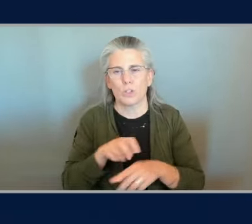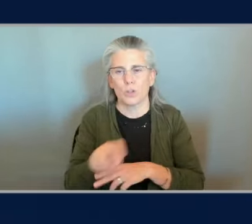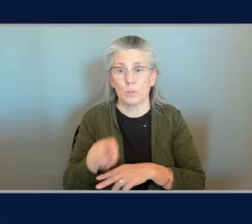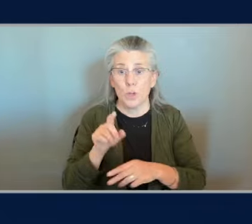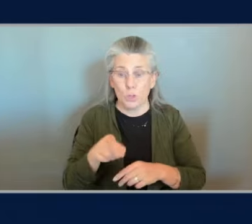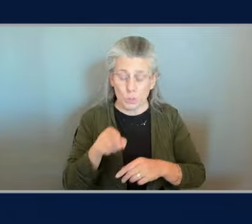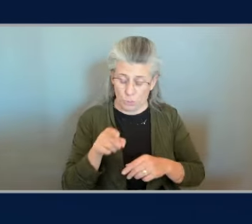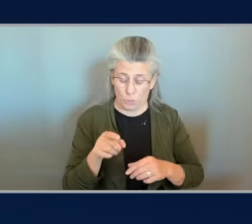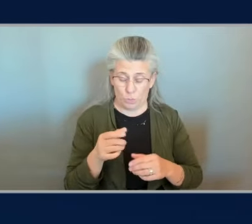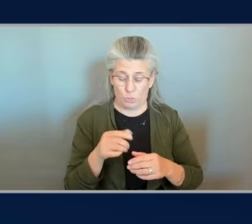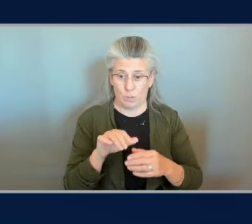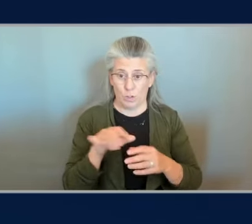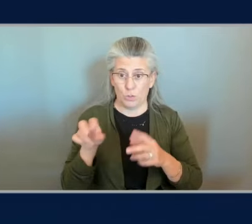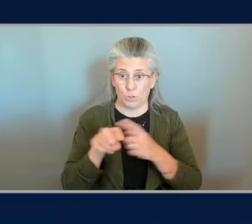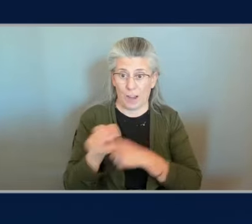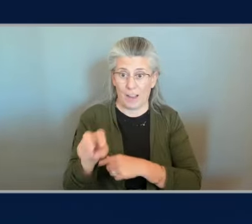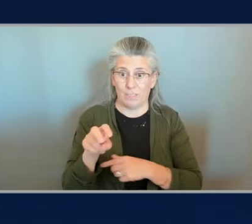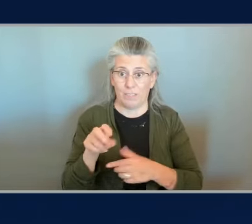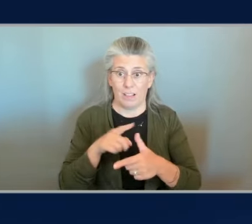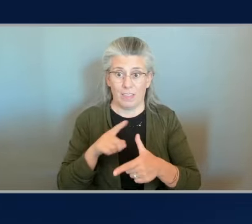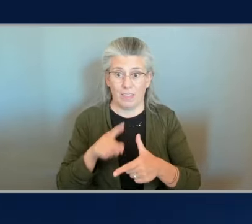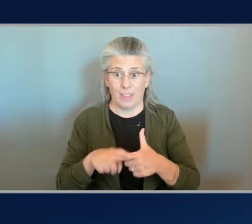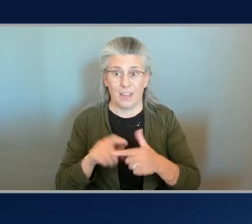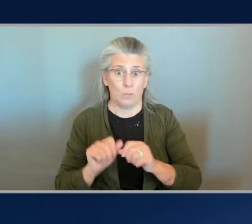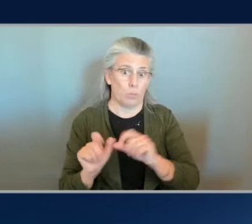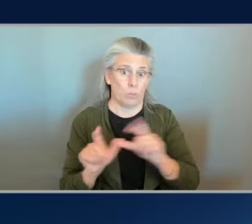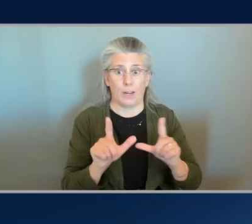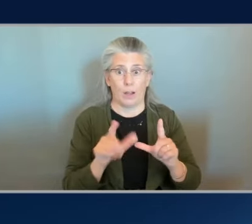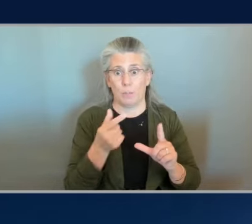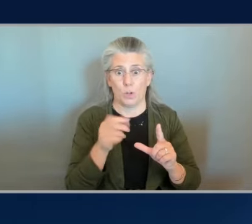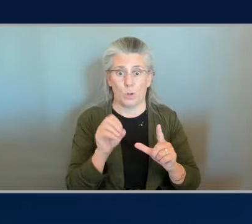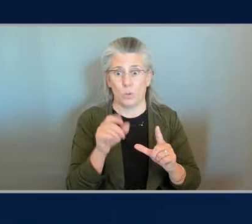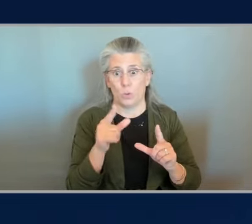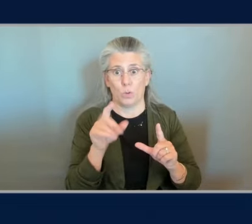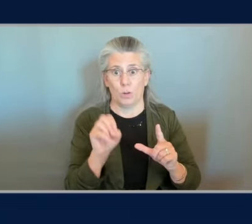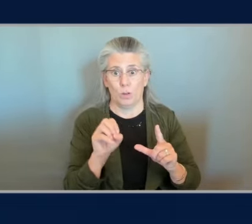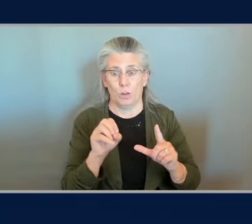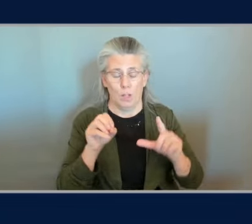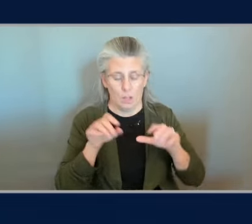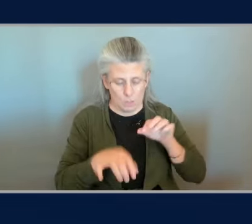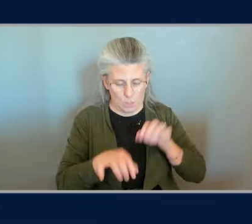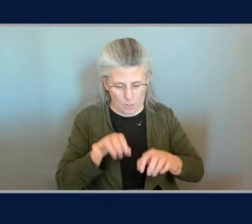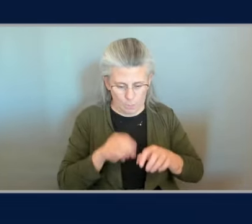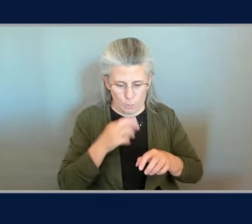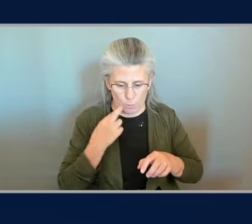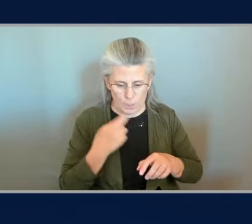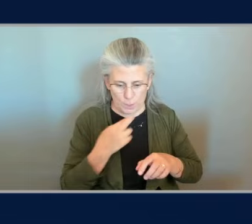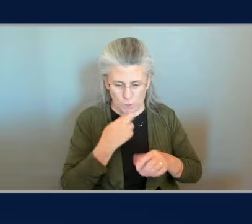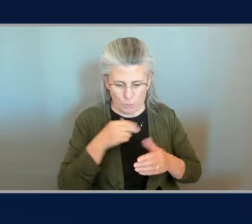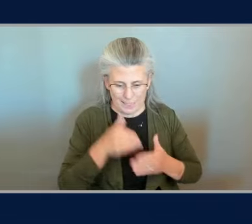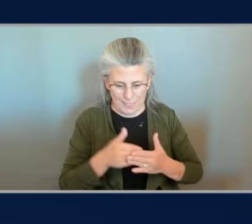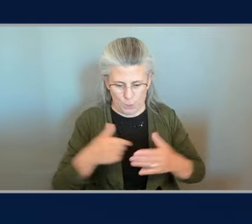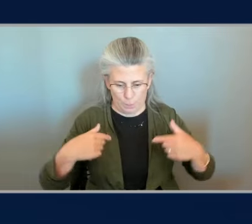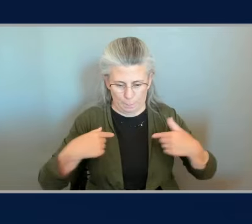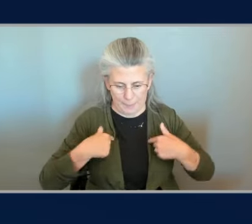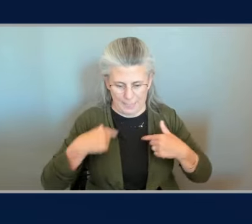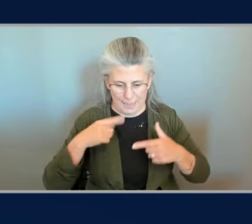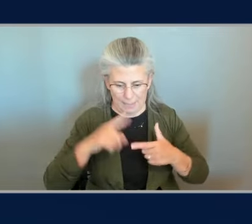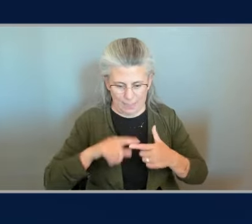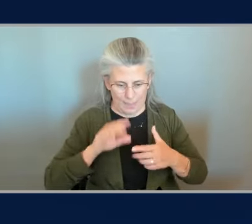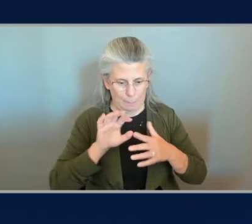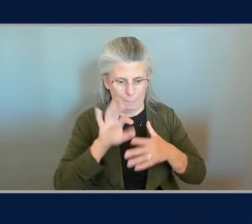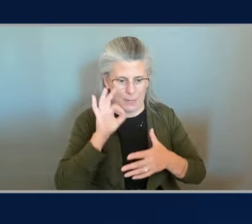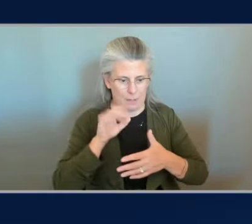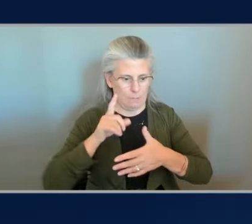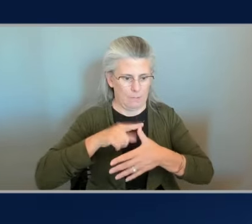near me and just blindly pick the first one that's returned maybe well you shouldn't do that just type in food i've i've